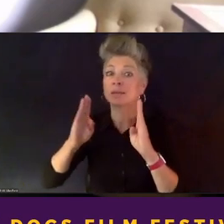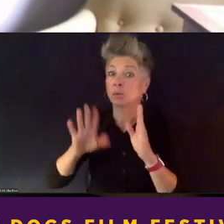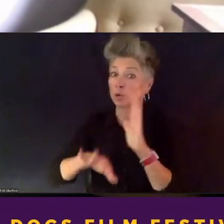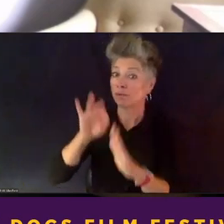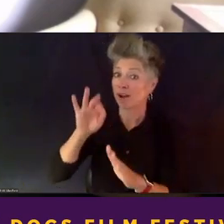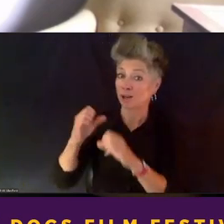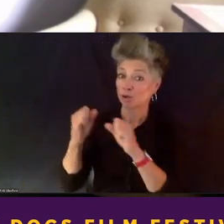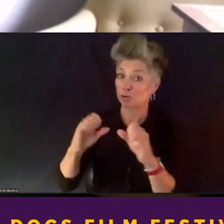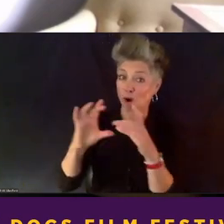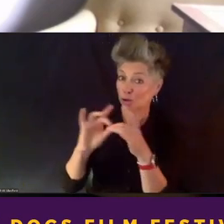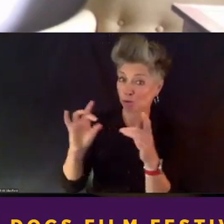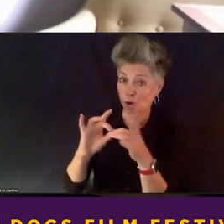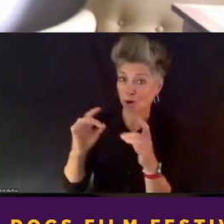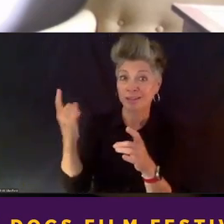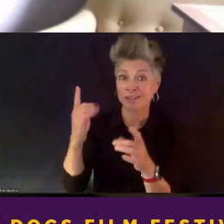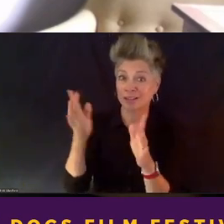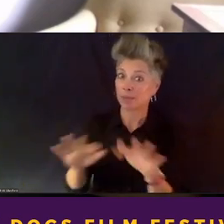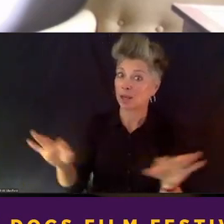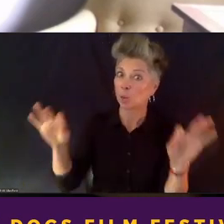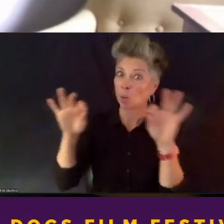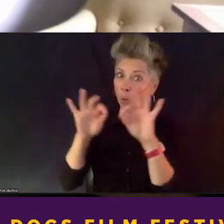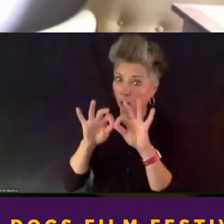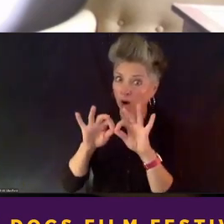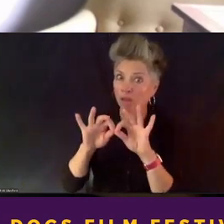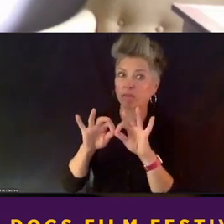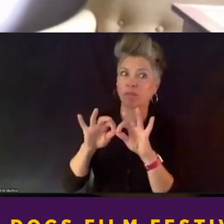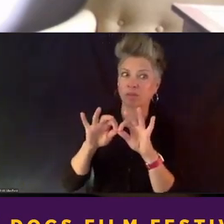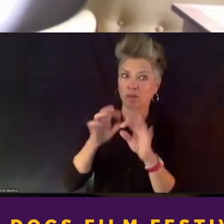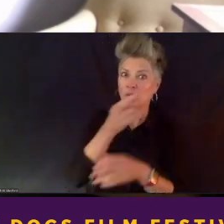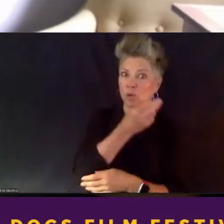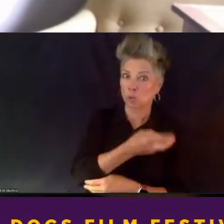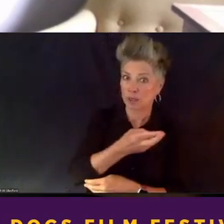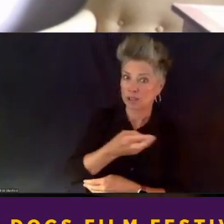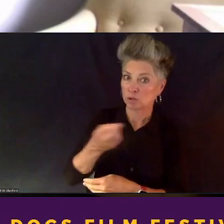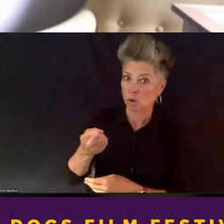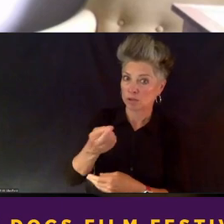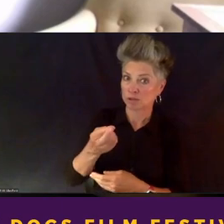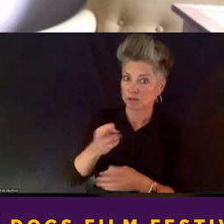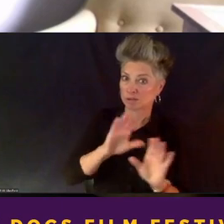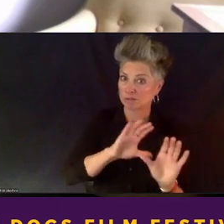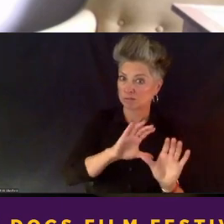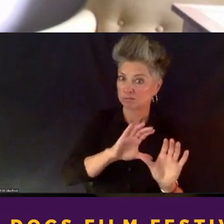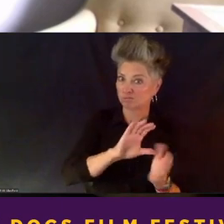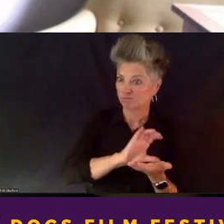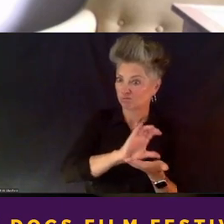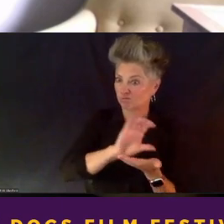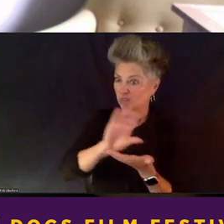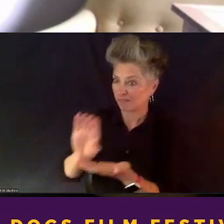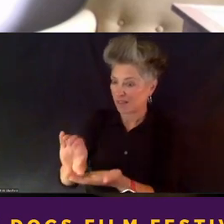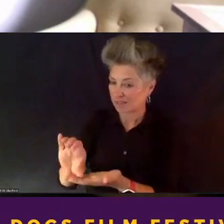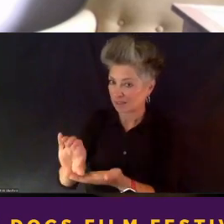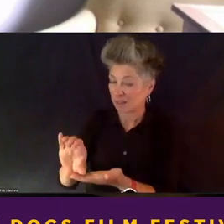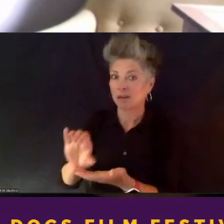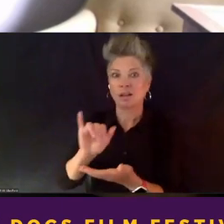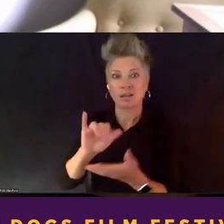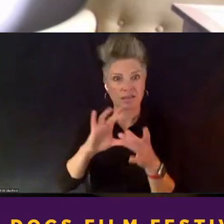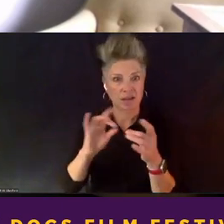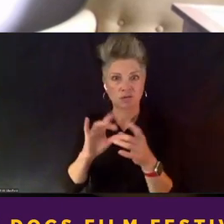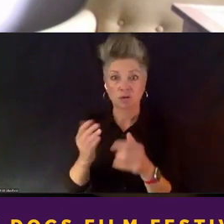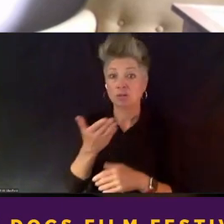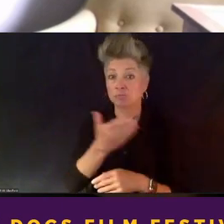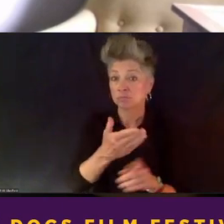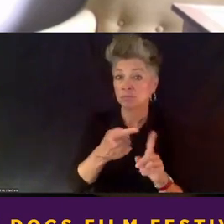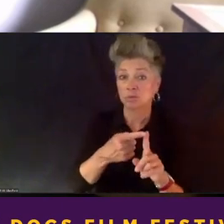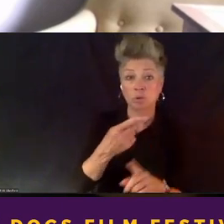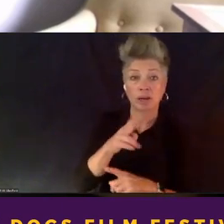something worth, you know, devoting resources to and bringing to a frontline or an HBO, then you're, you're good to go. But you need, you